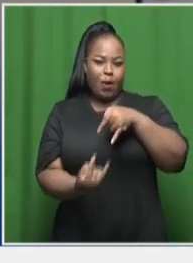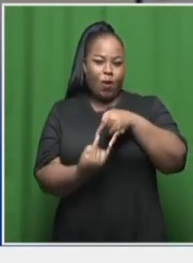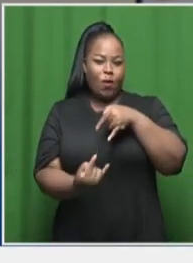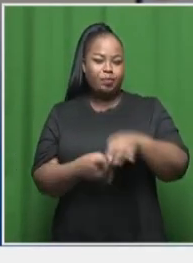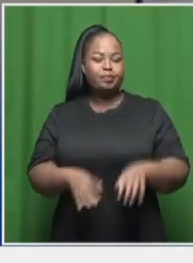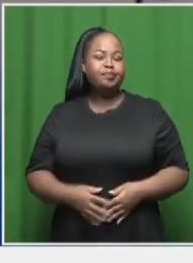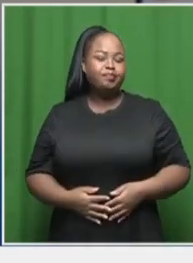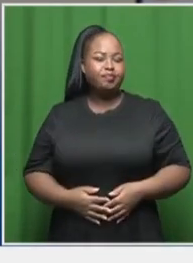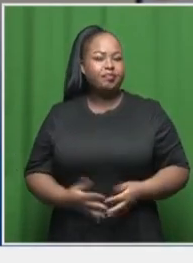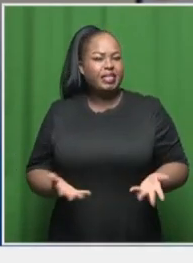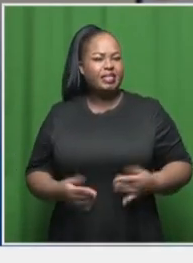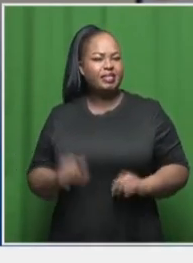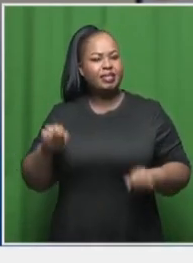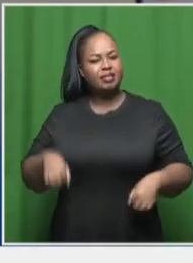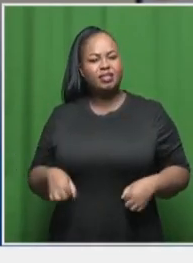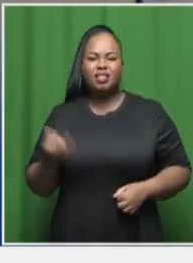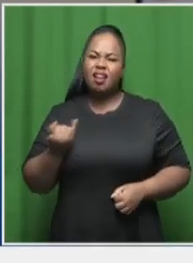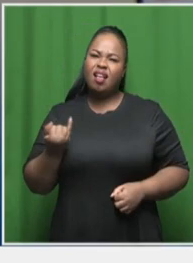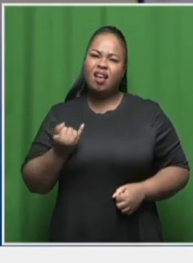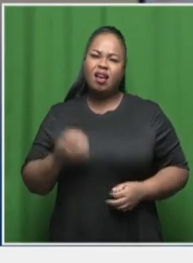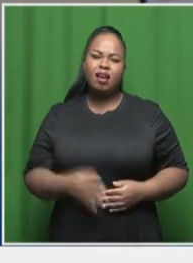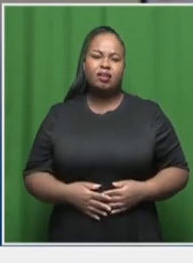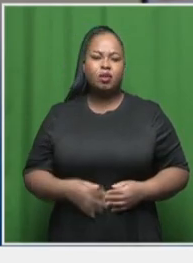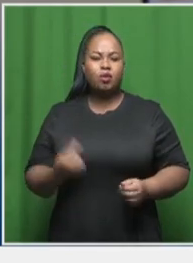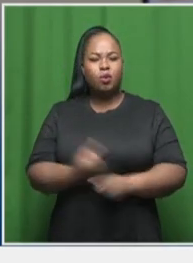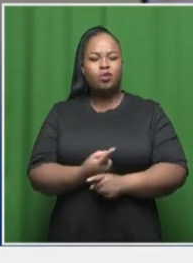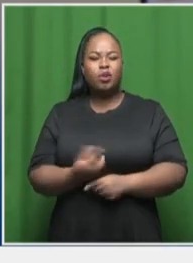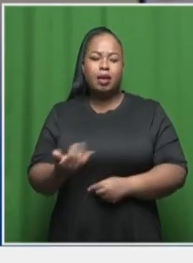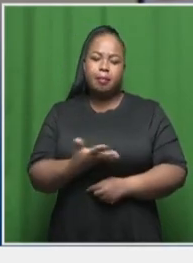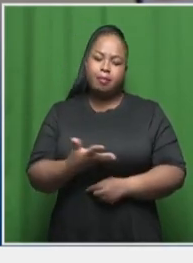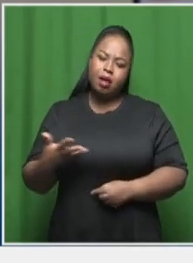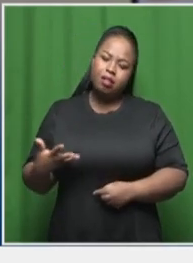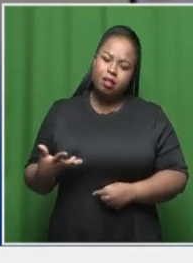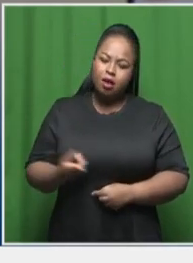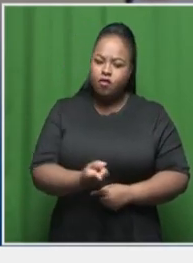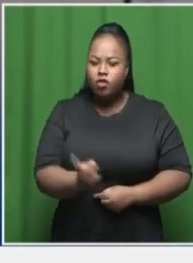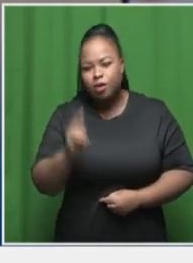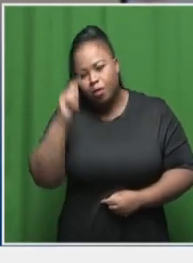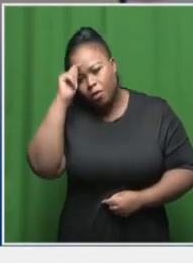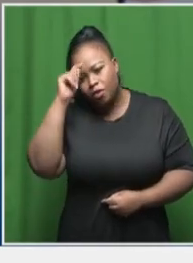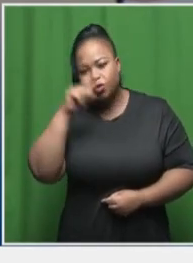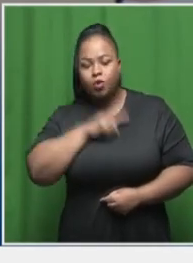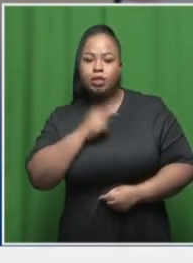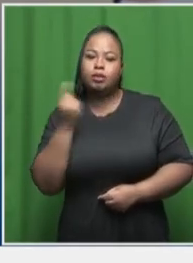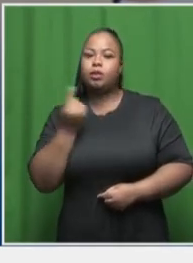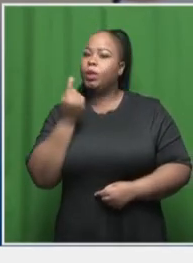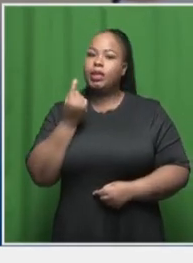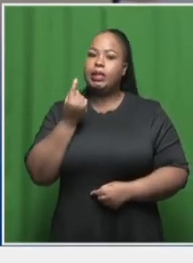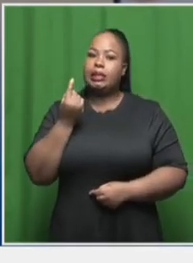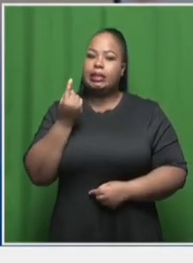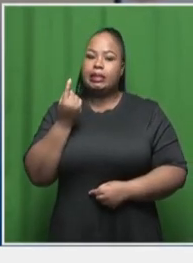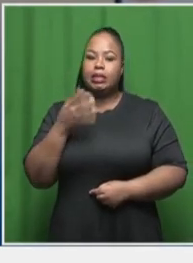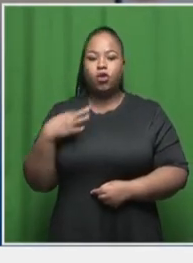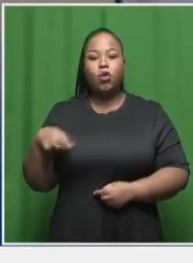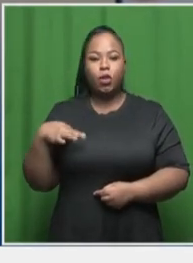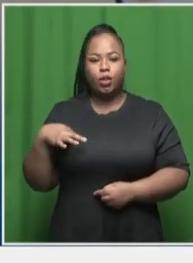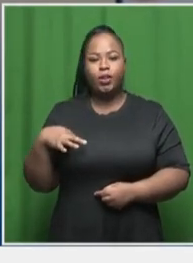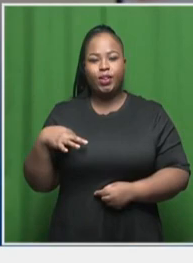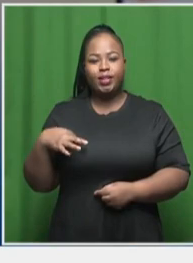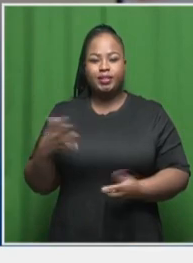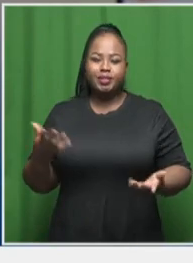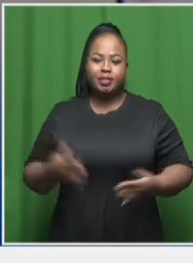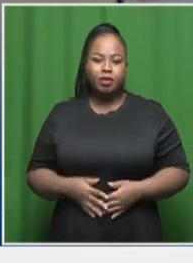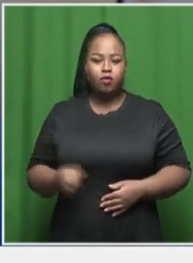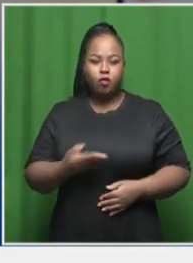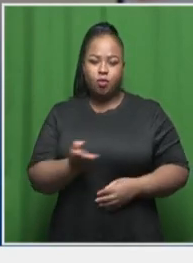Um, but yeah, she's kind of like also just the mother of the boys because it's, she's the only girl, so